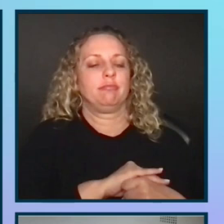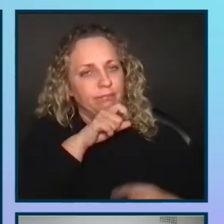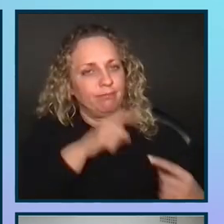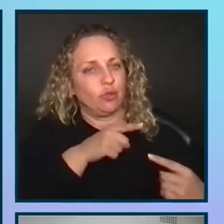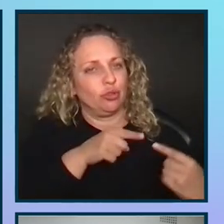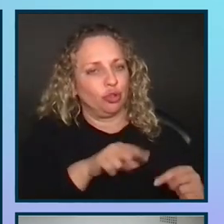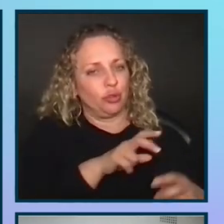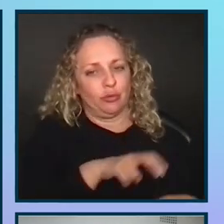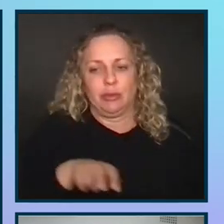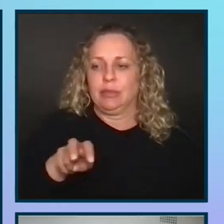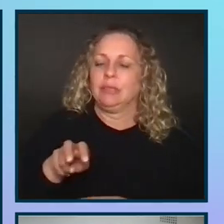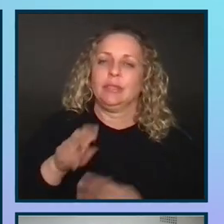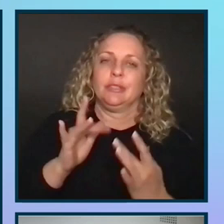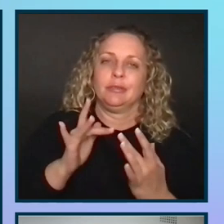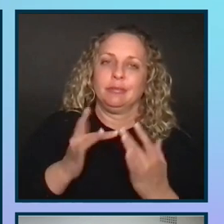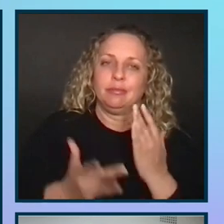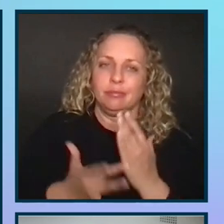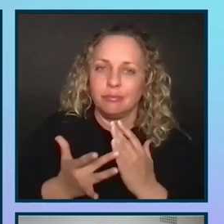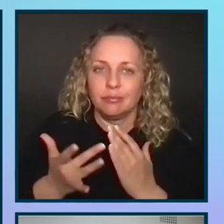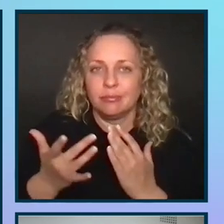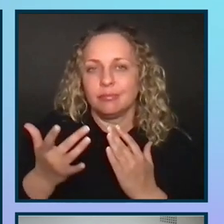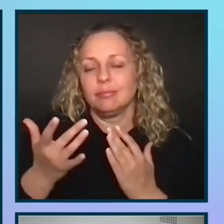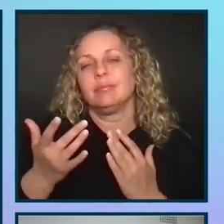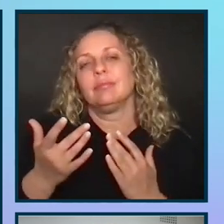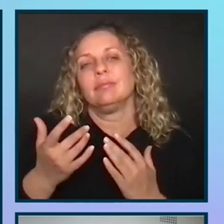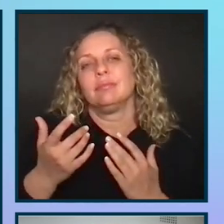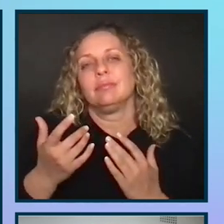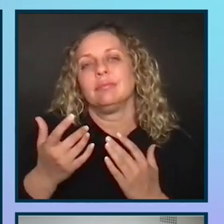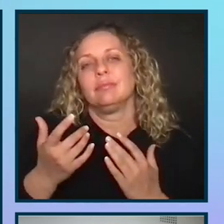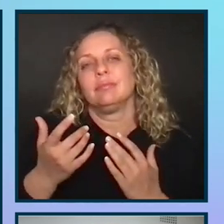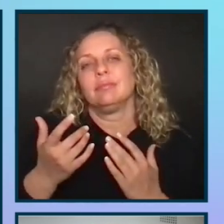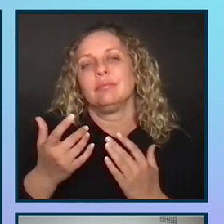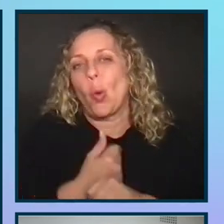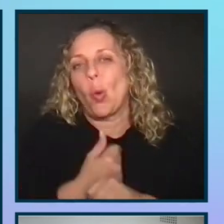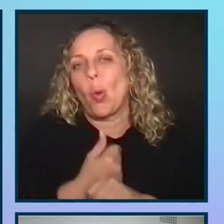sessions remotely only made me question why I had not been advocating for